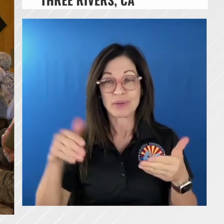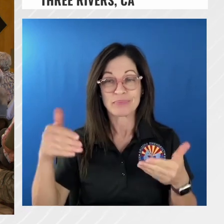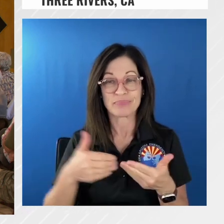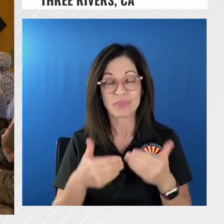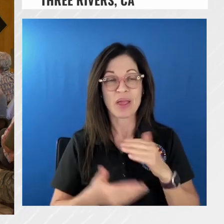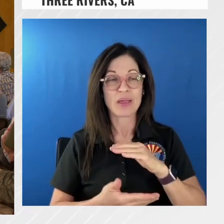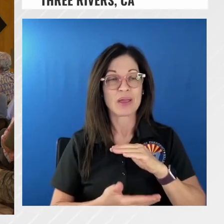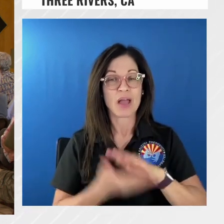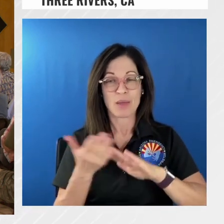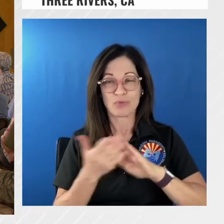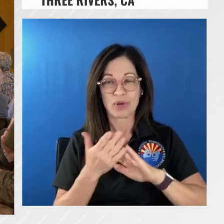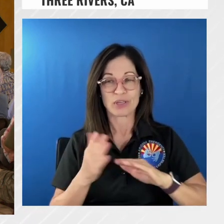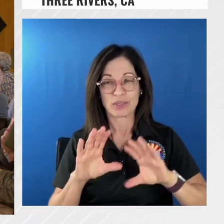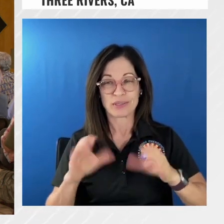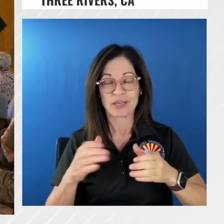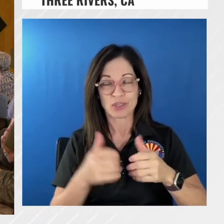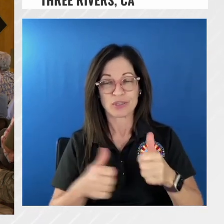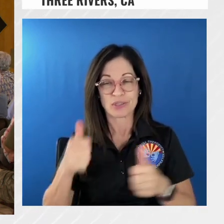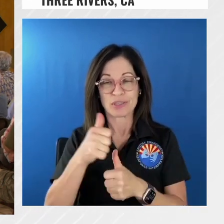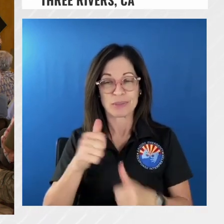section chief ernie via